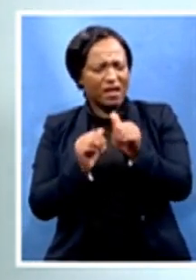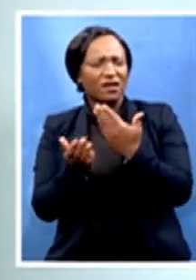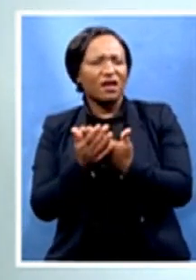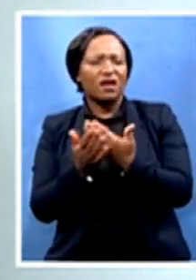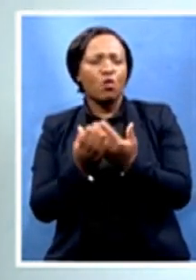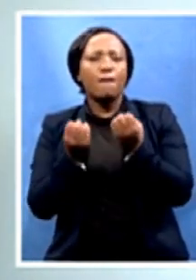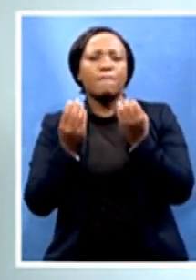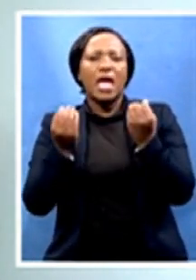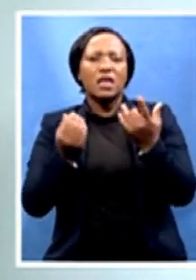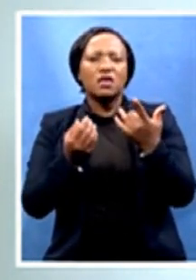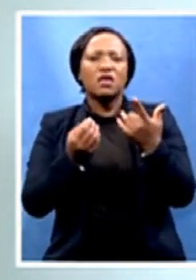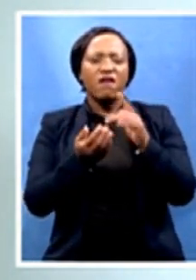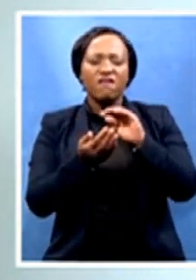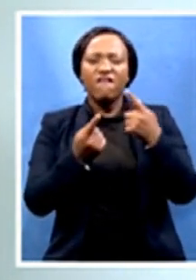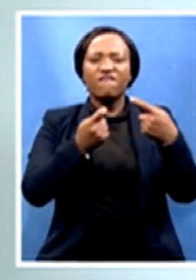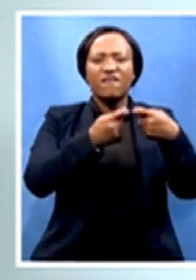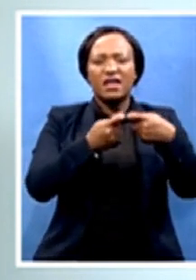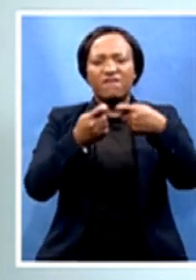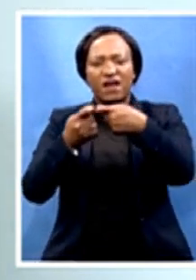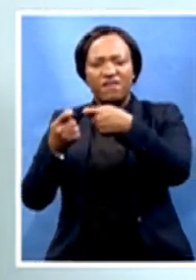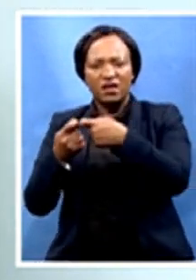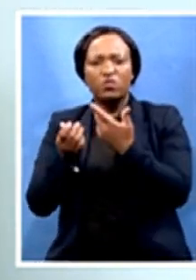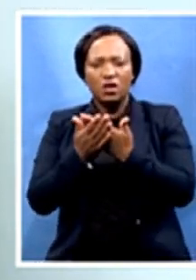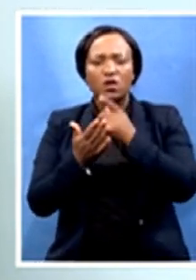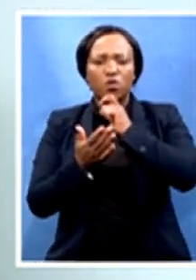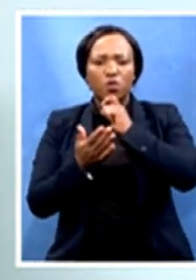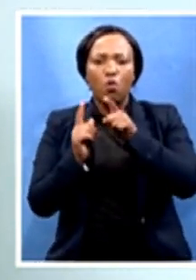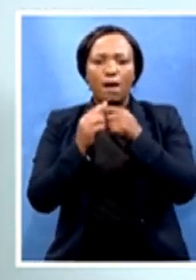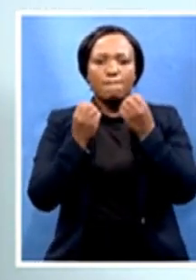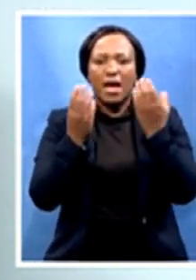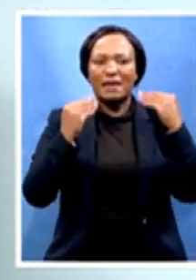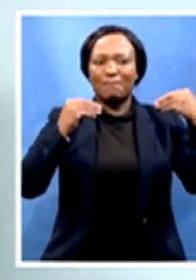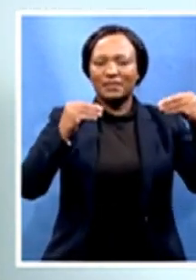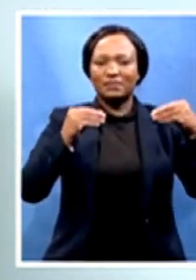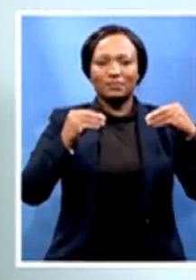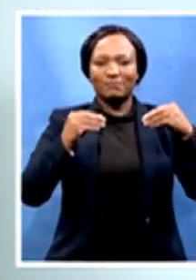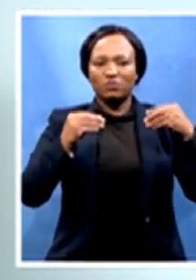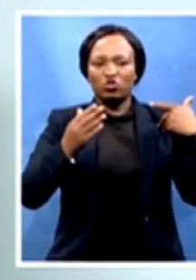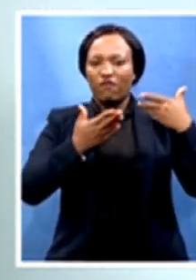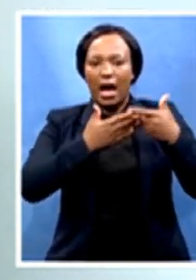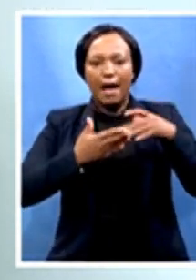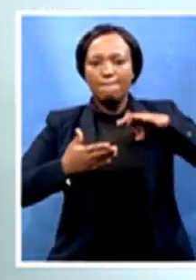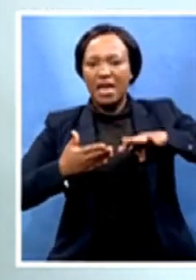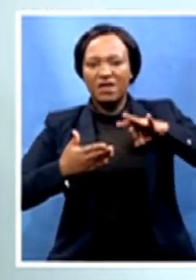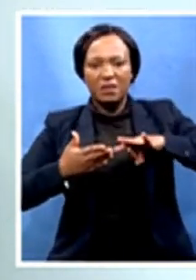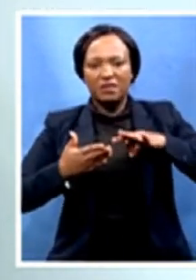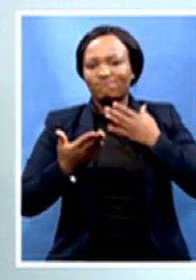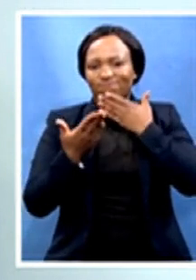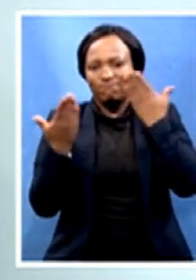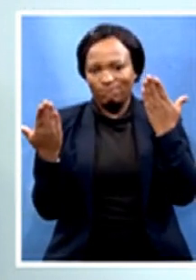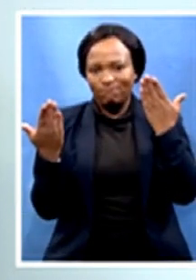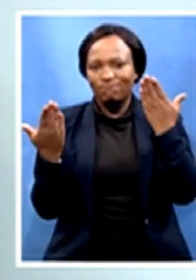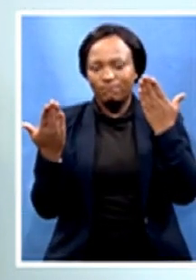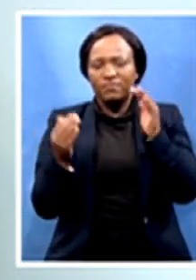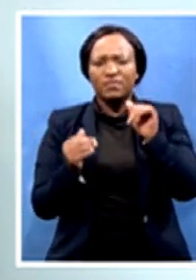and quite a number of businesses have not been able to benefit from that. But yes, it's true that we, COVID has put us under pressure.